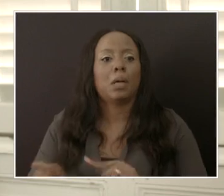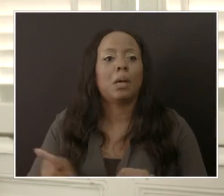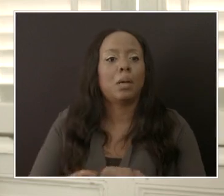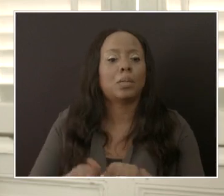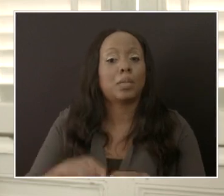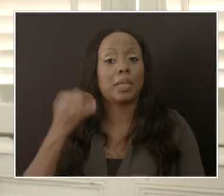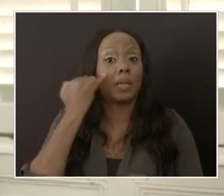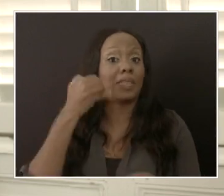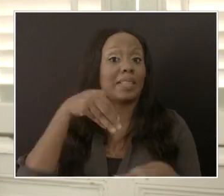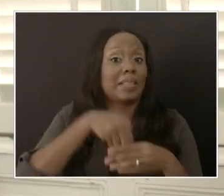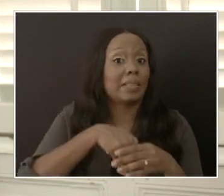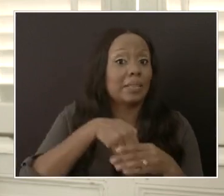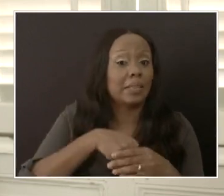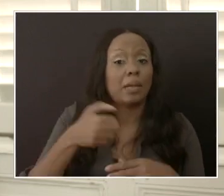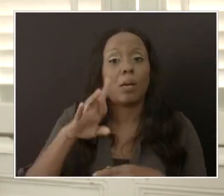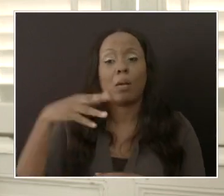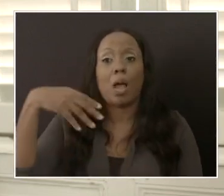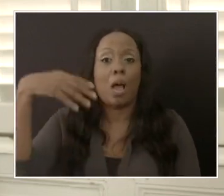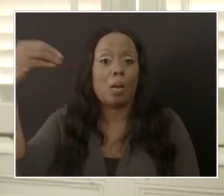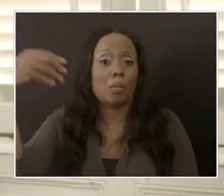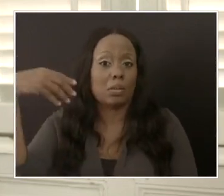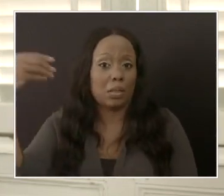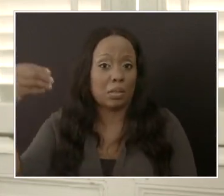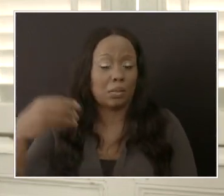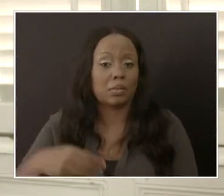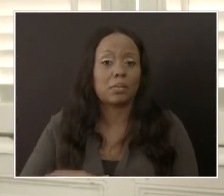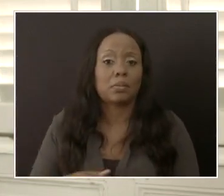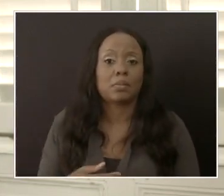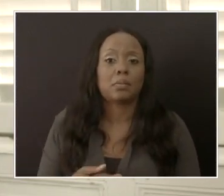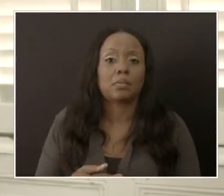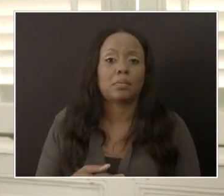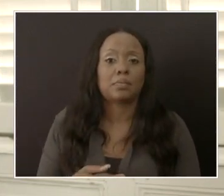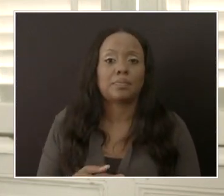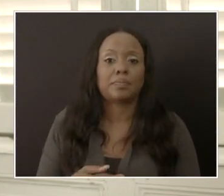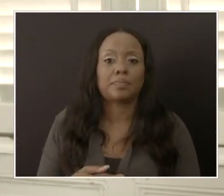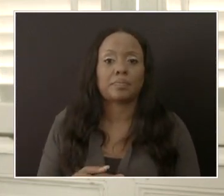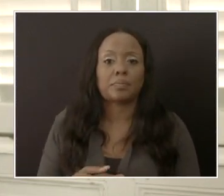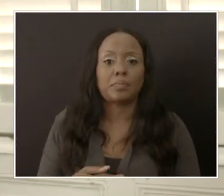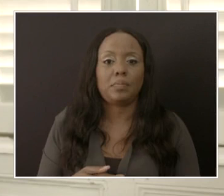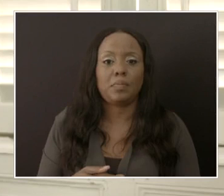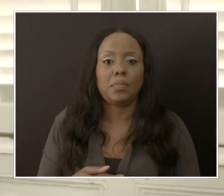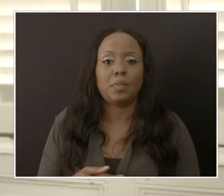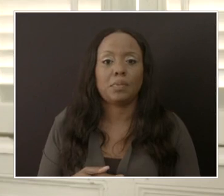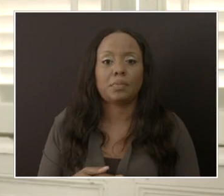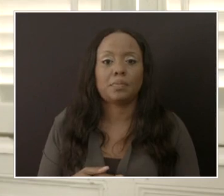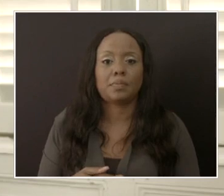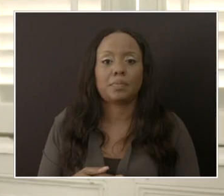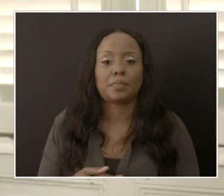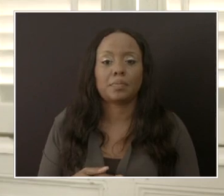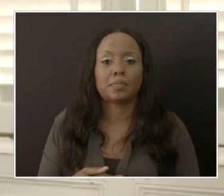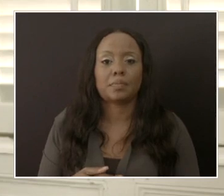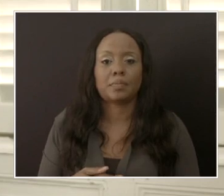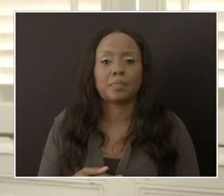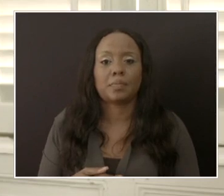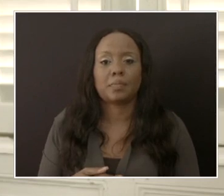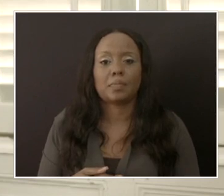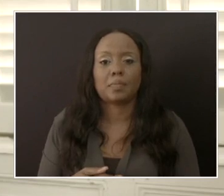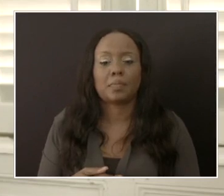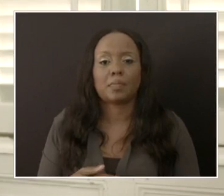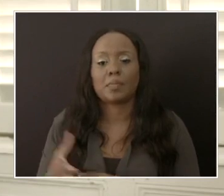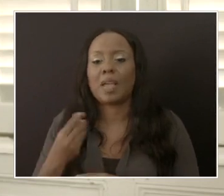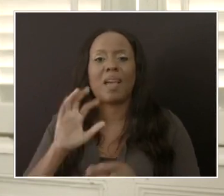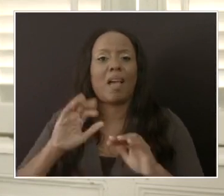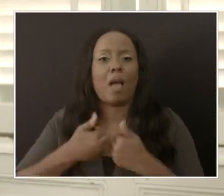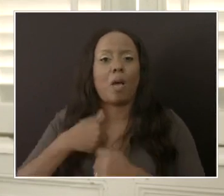outdoors. And the issue has to do with the, the, the, the, the method of the, the way we